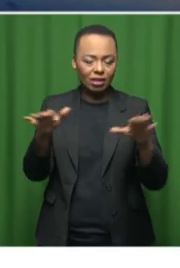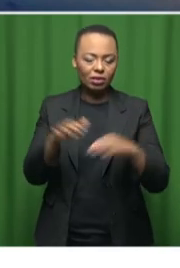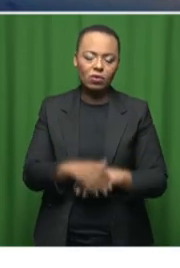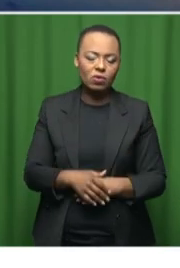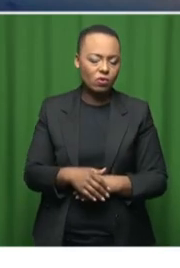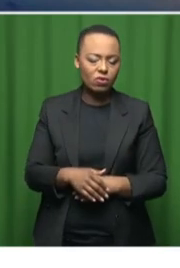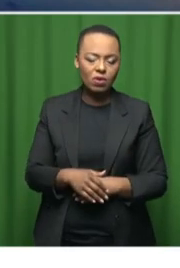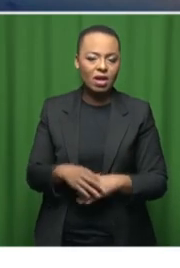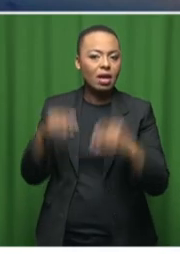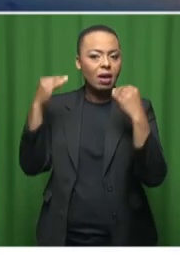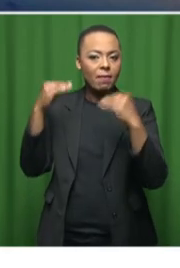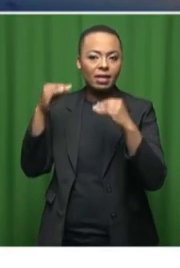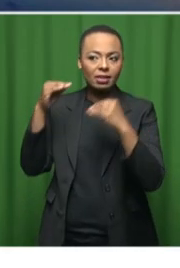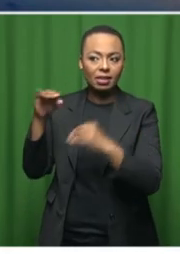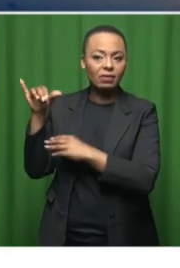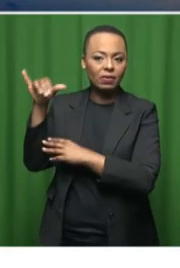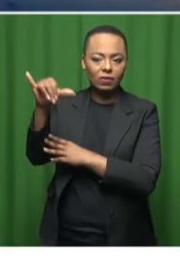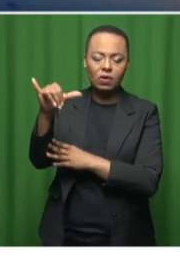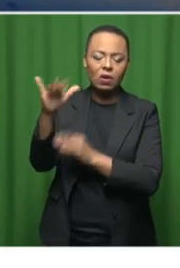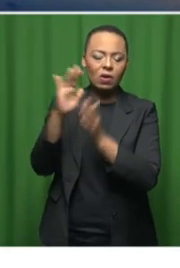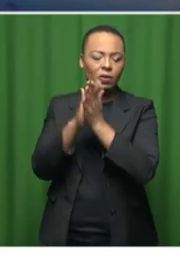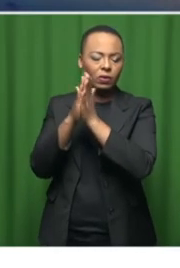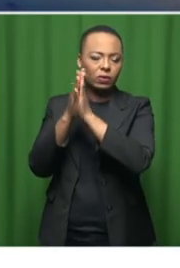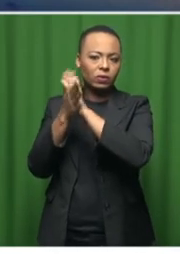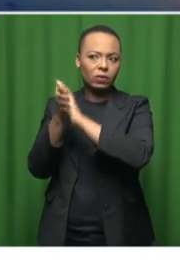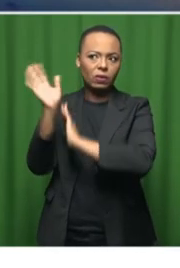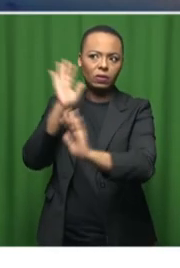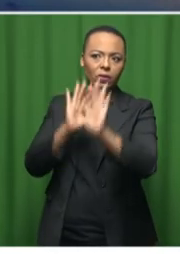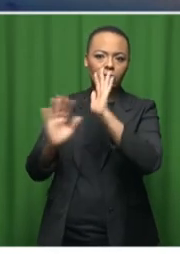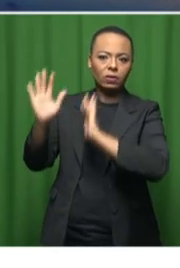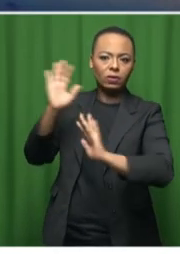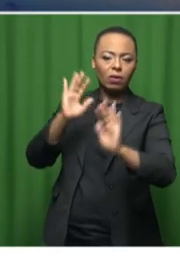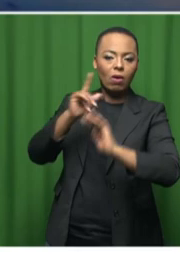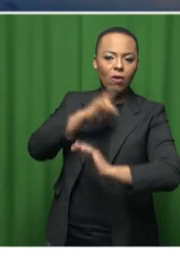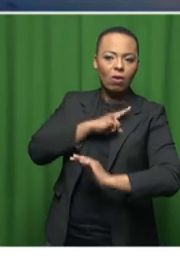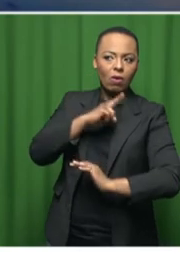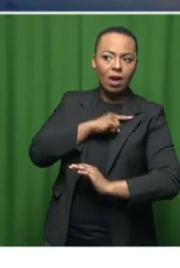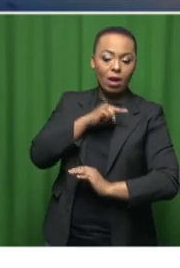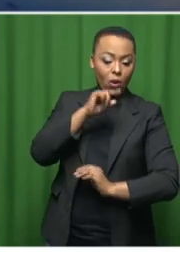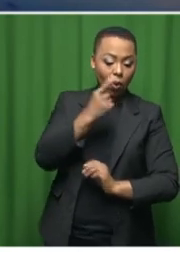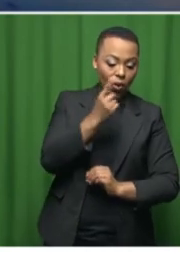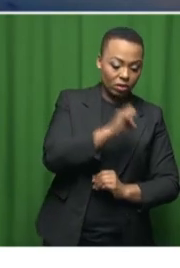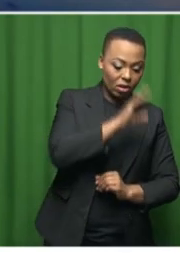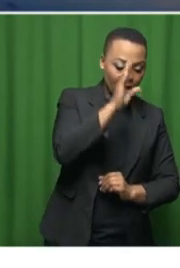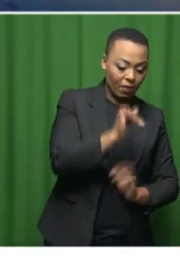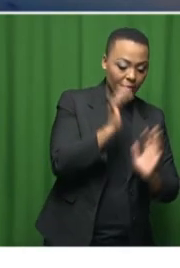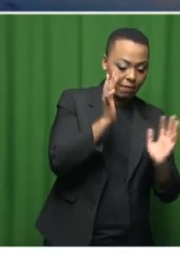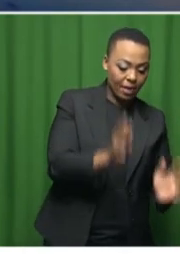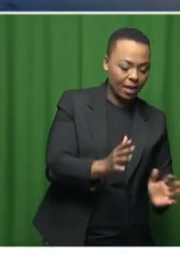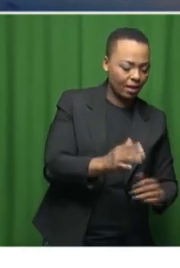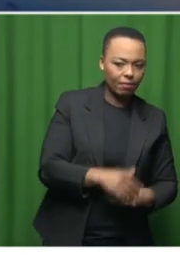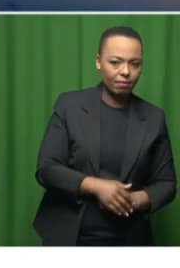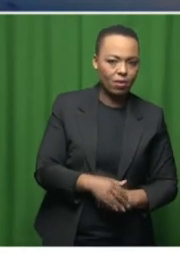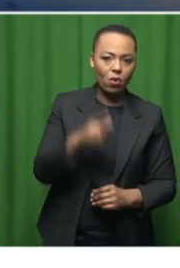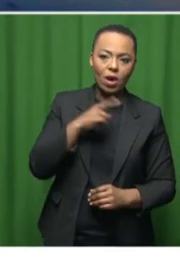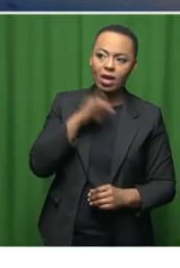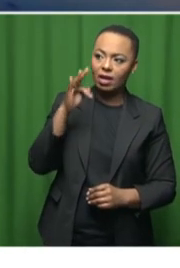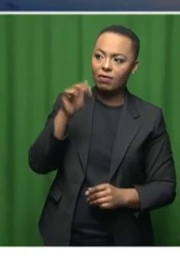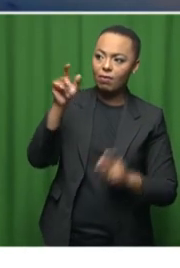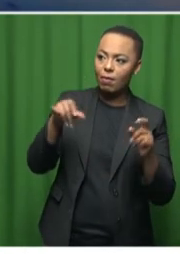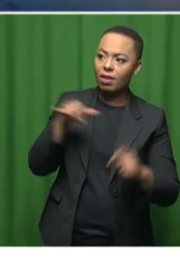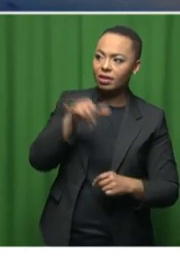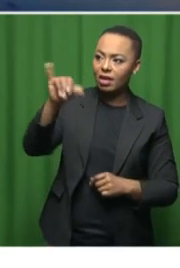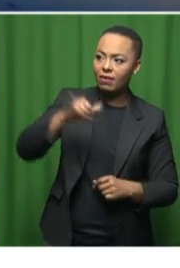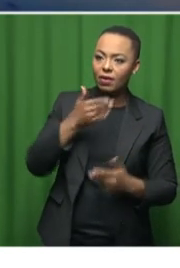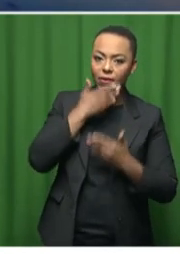not only in South Africa, everywhere. Because if there are no people travelling, because of whatever that was said by countries and decisions